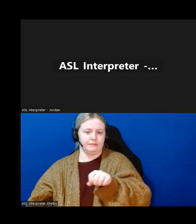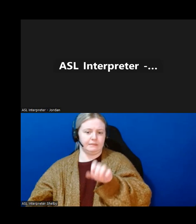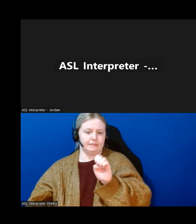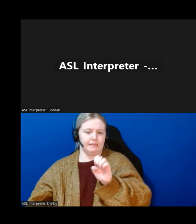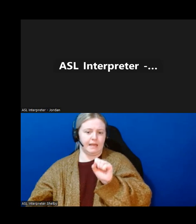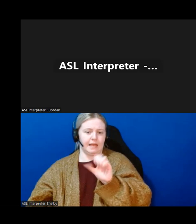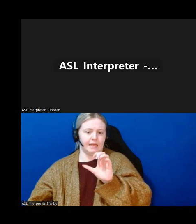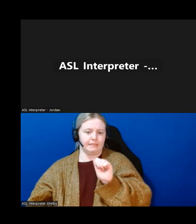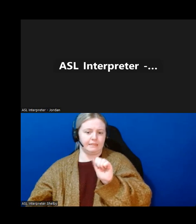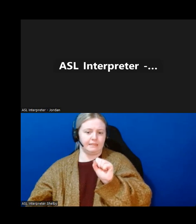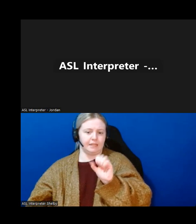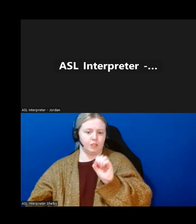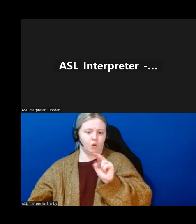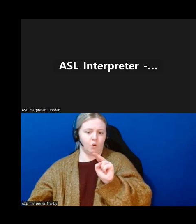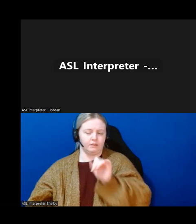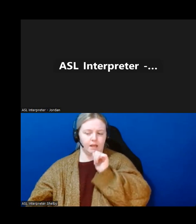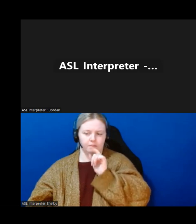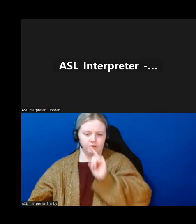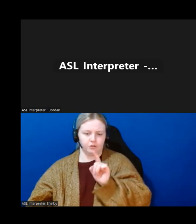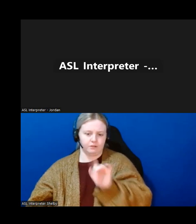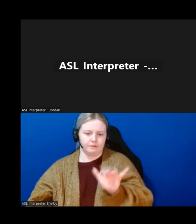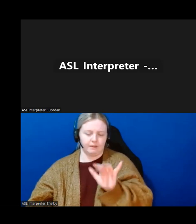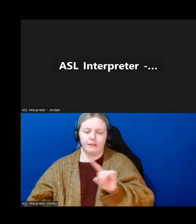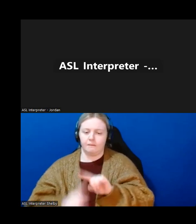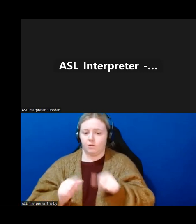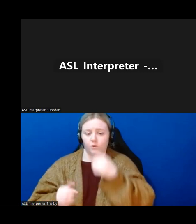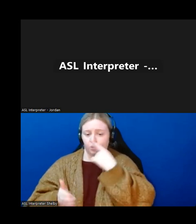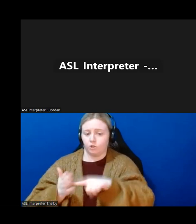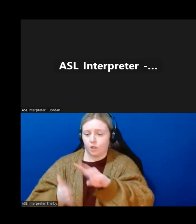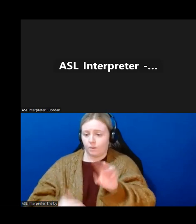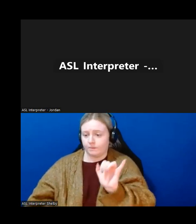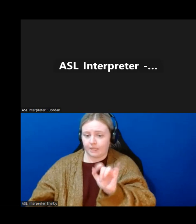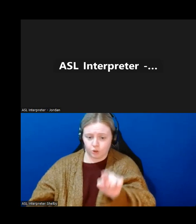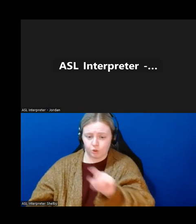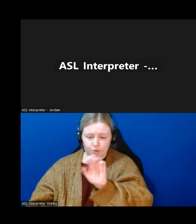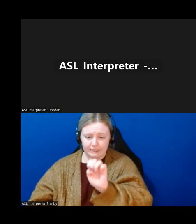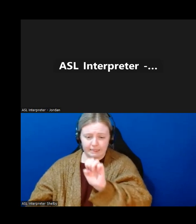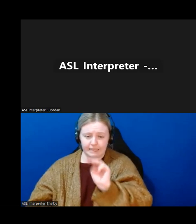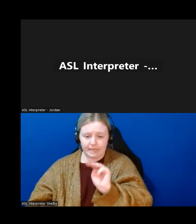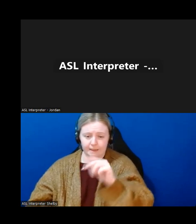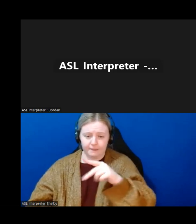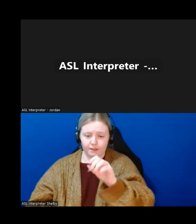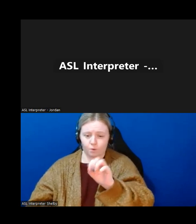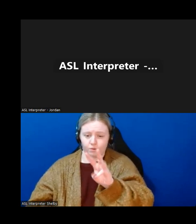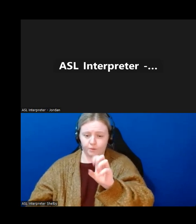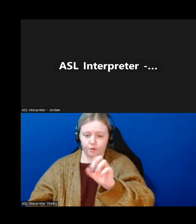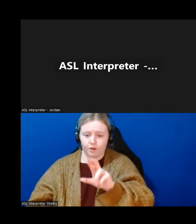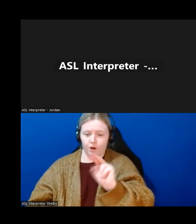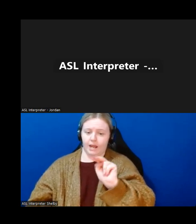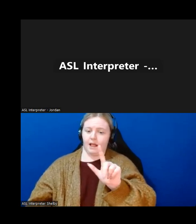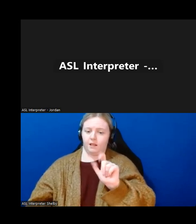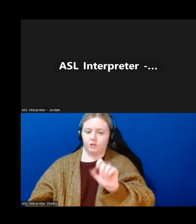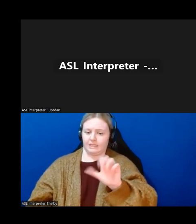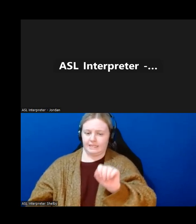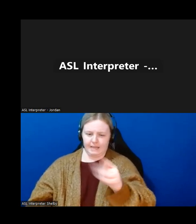was located. Of course, you can check out our website, E-M-P-O-W-E-R-N